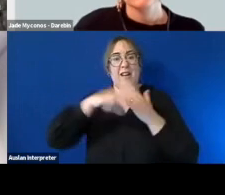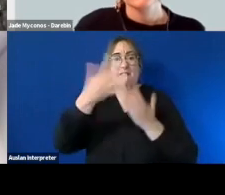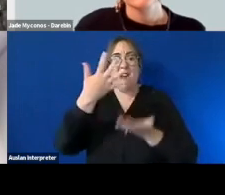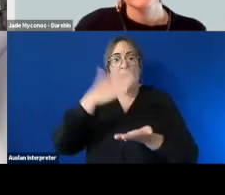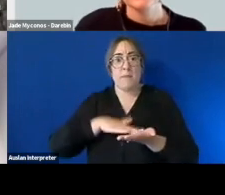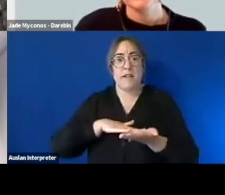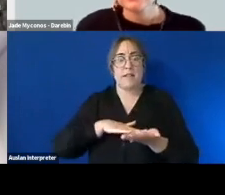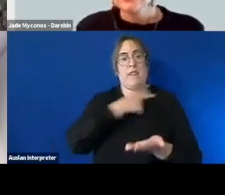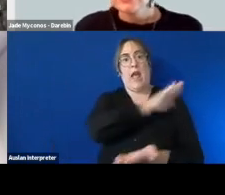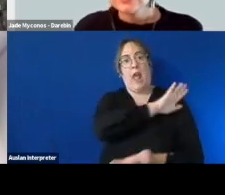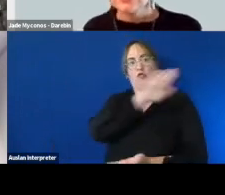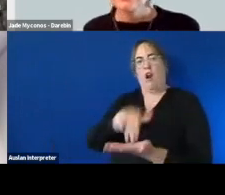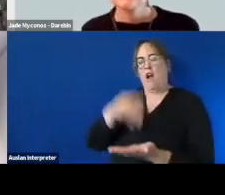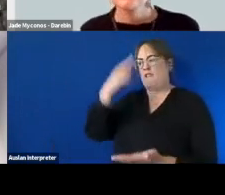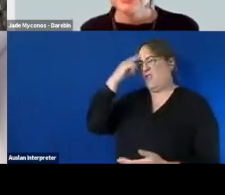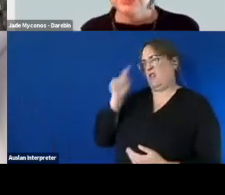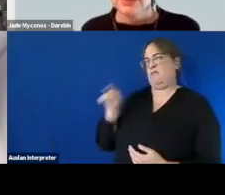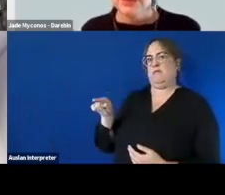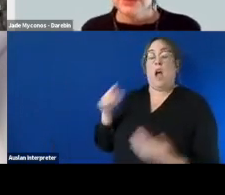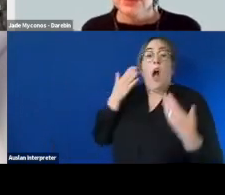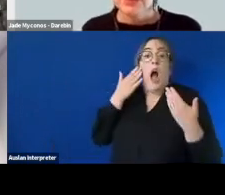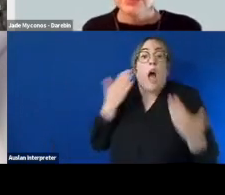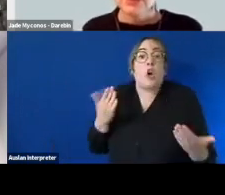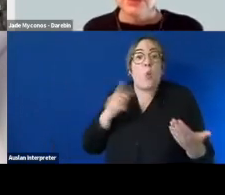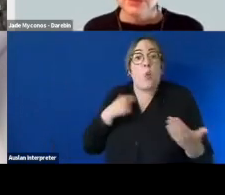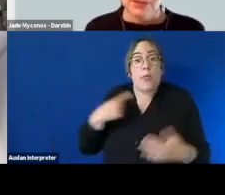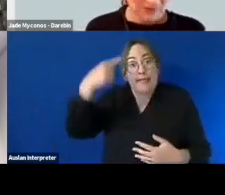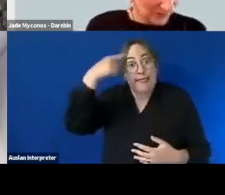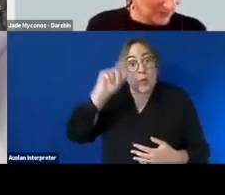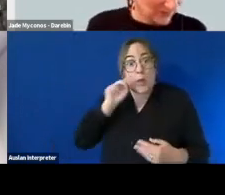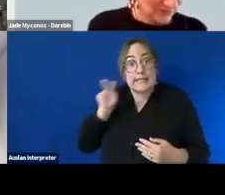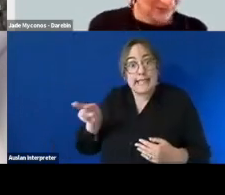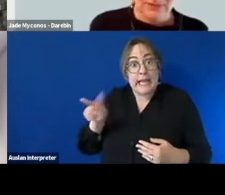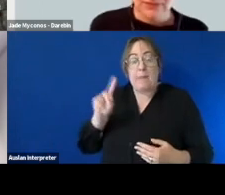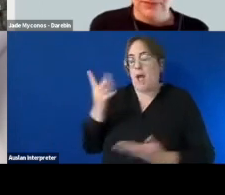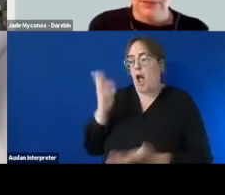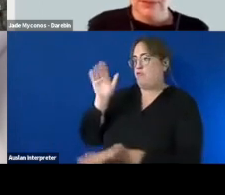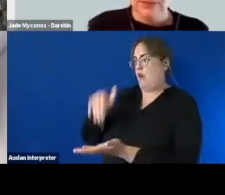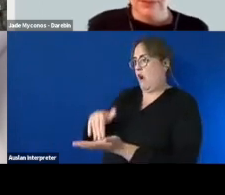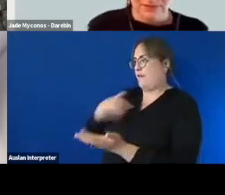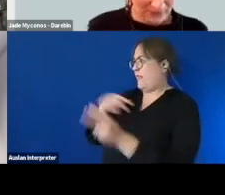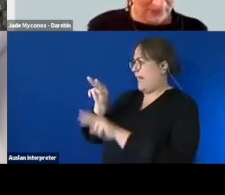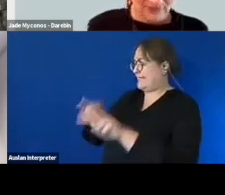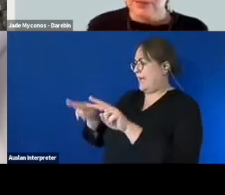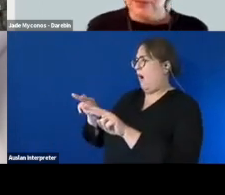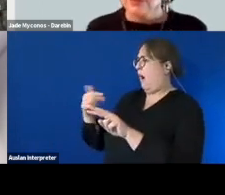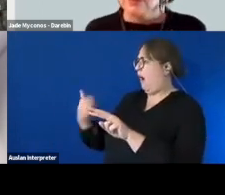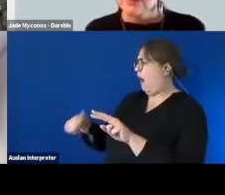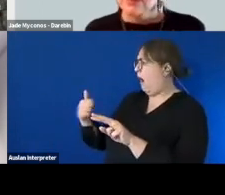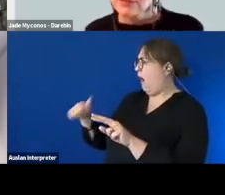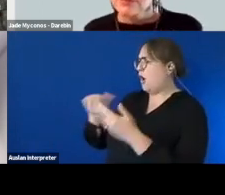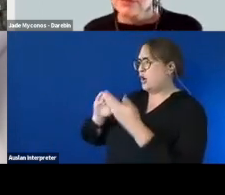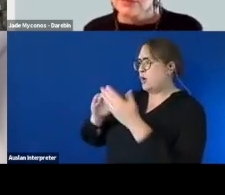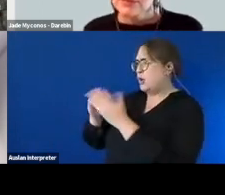with an expectation of i don't know what they expect to be quite frank but they don't expect a vibrant creative community